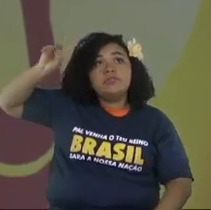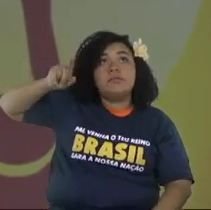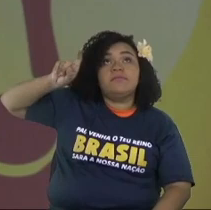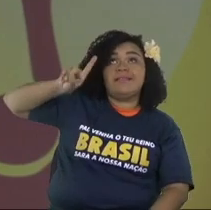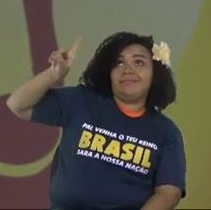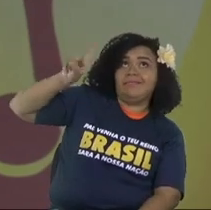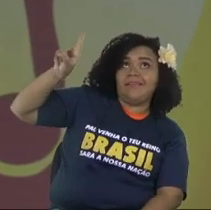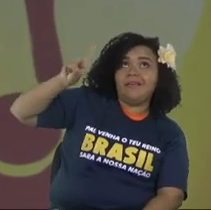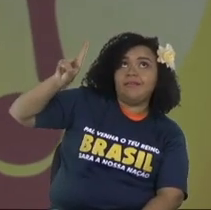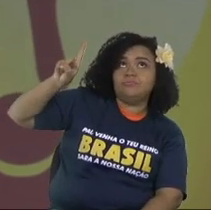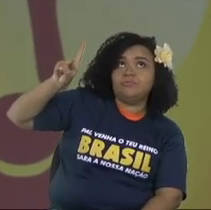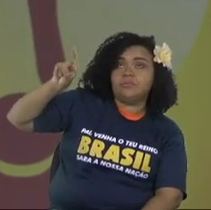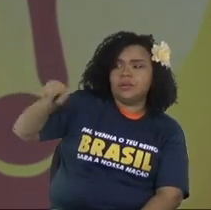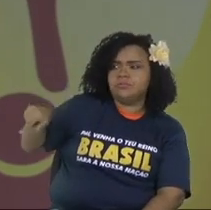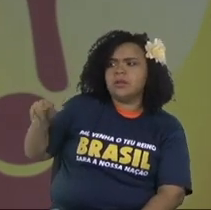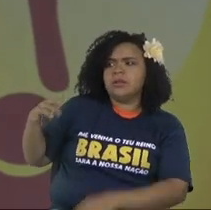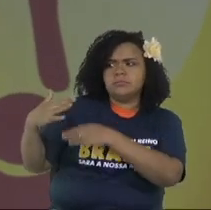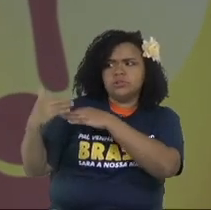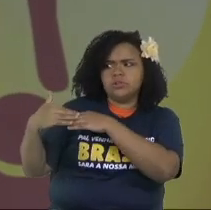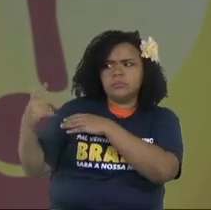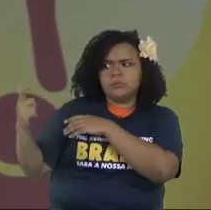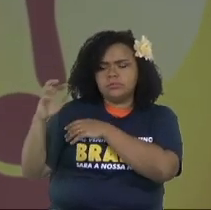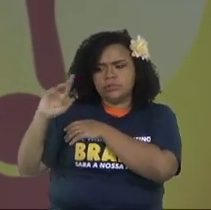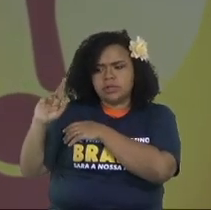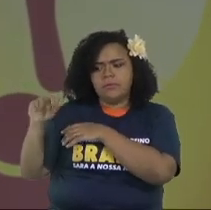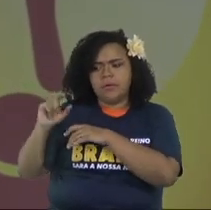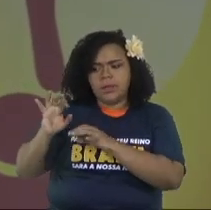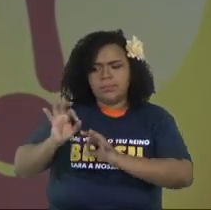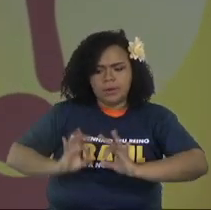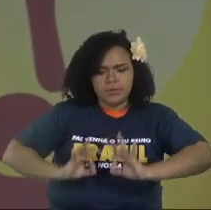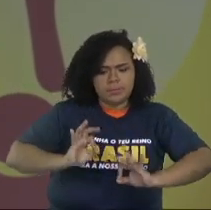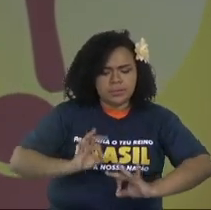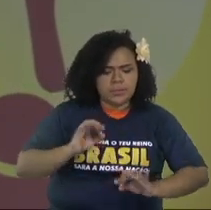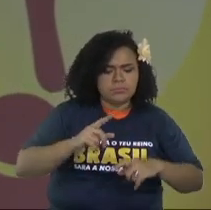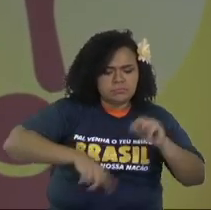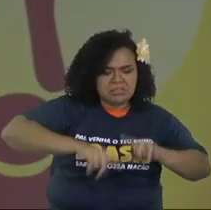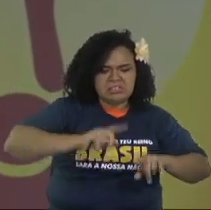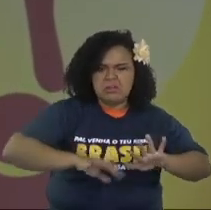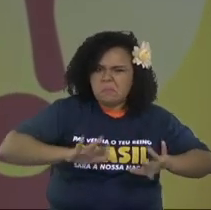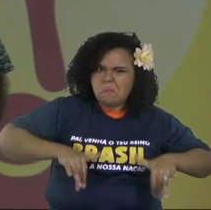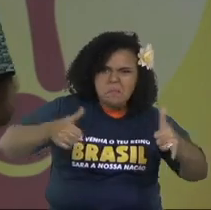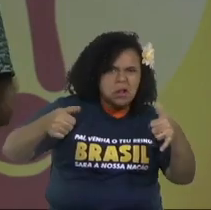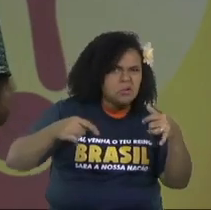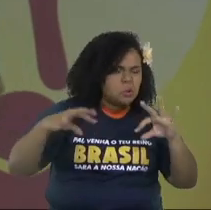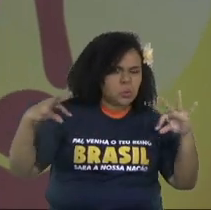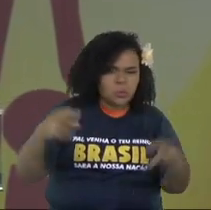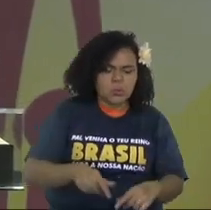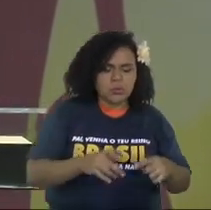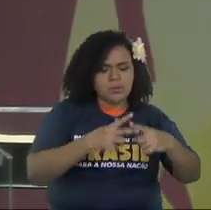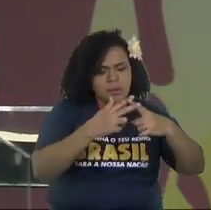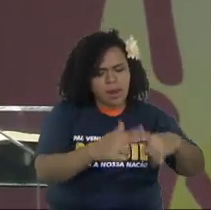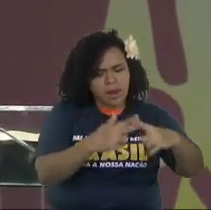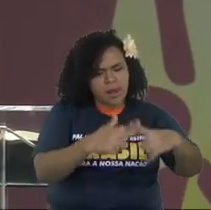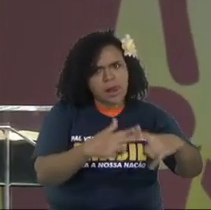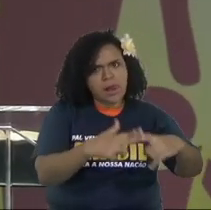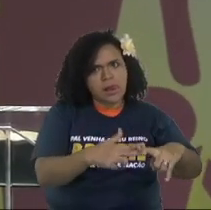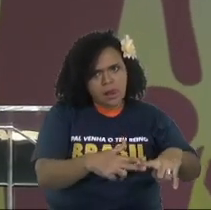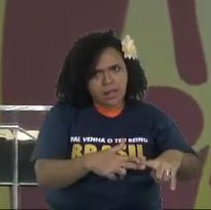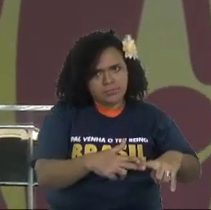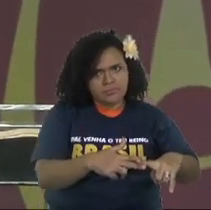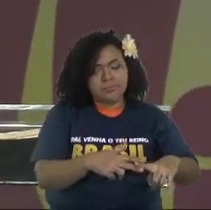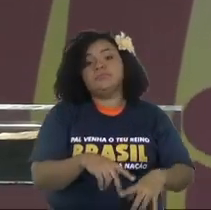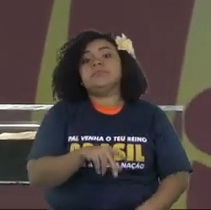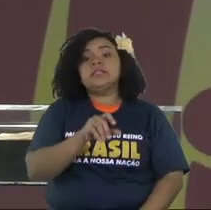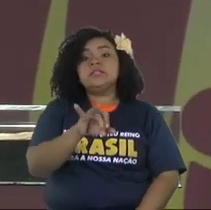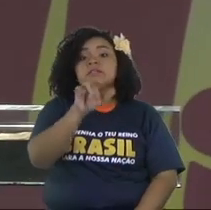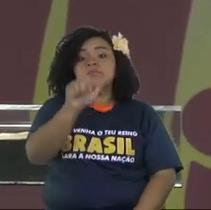Don't be sluggered. Don't make mistakes. Use the correct materials. If you were a